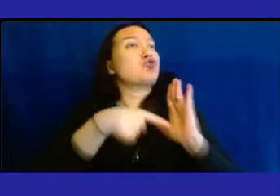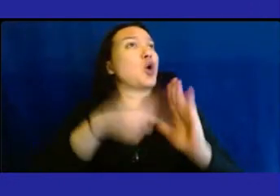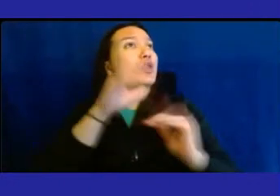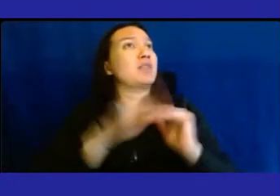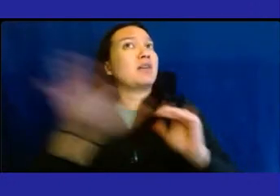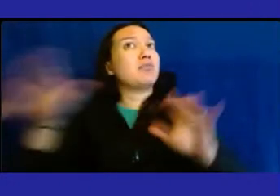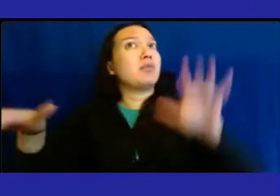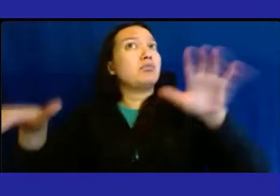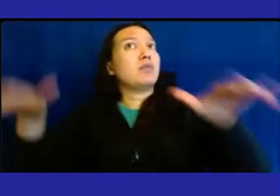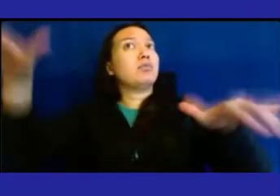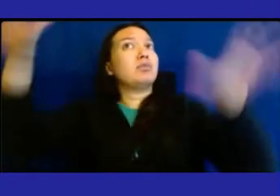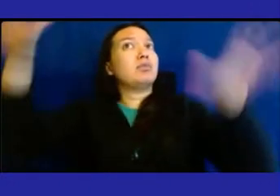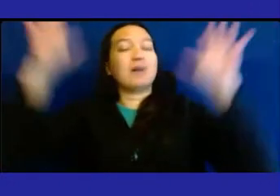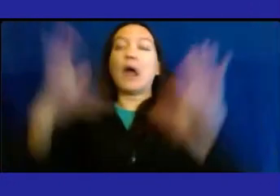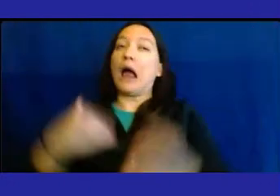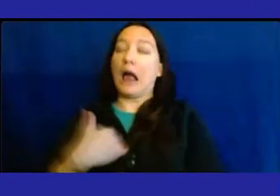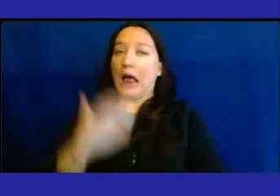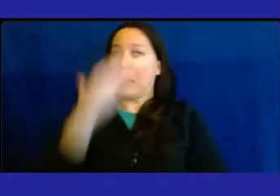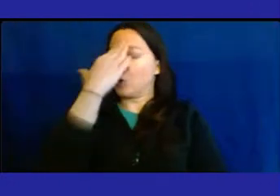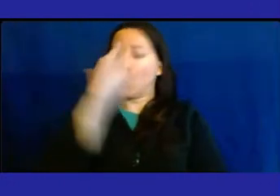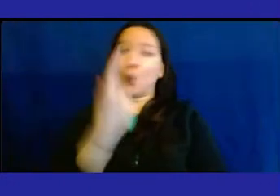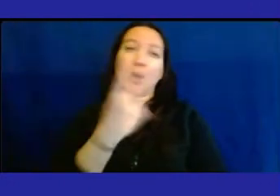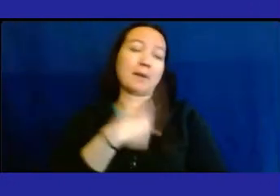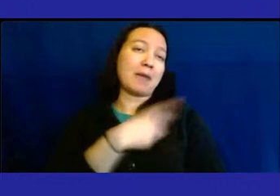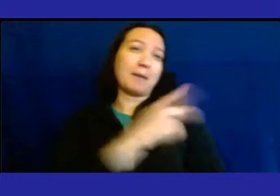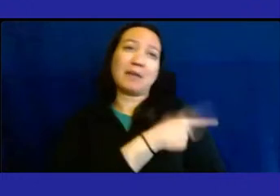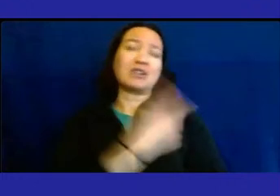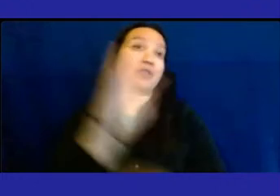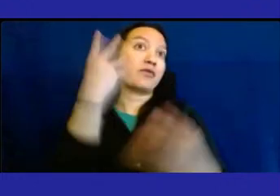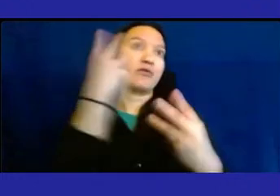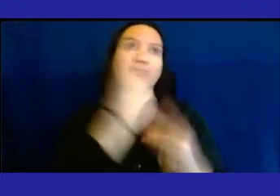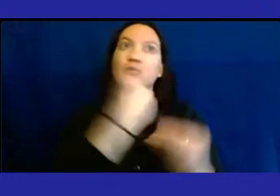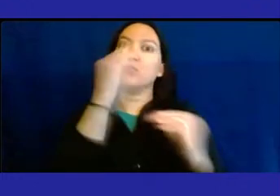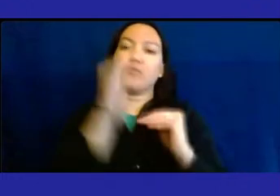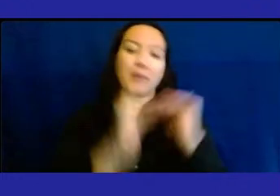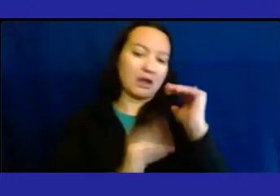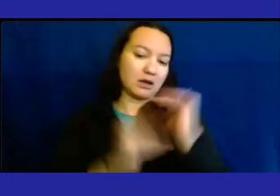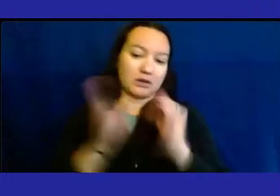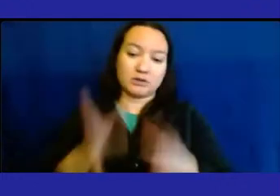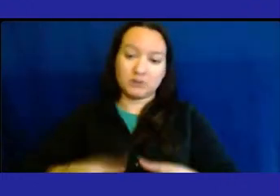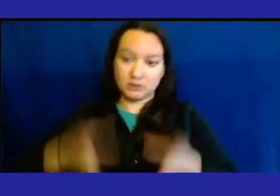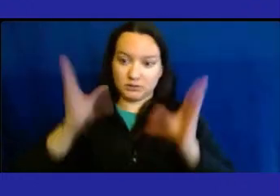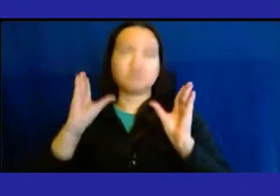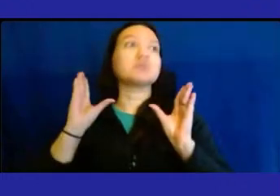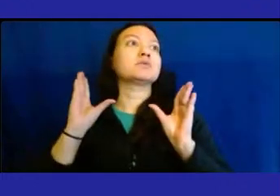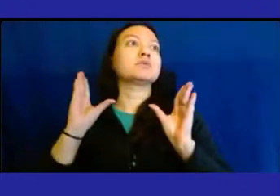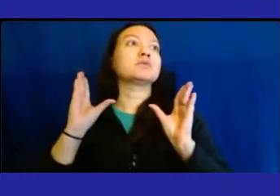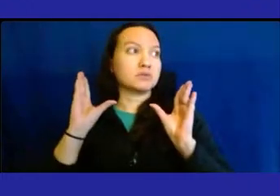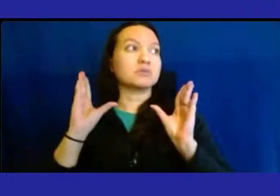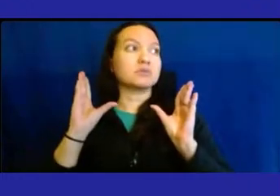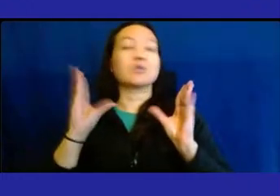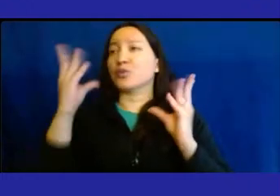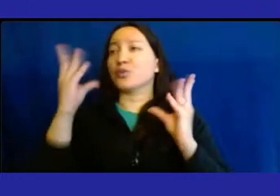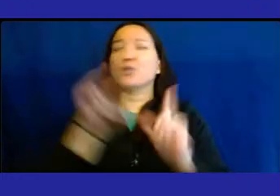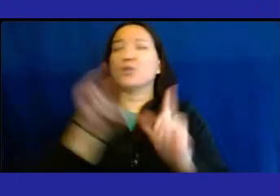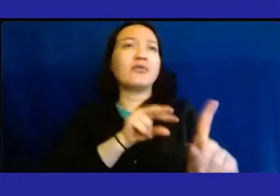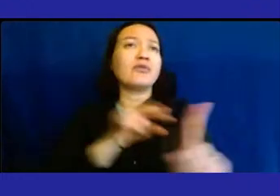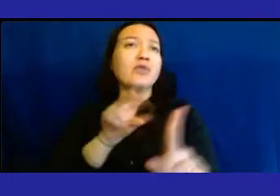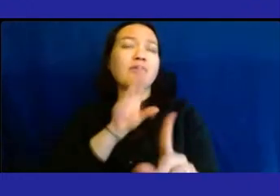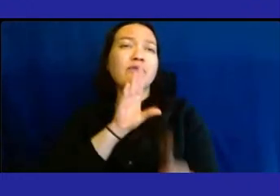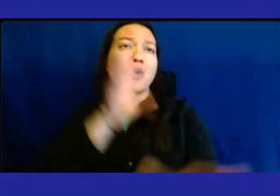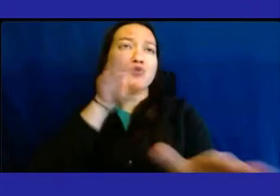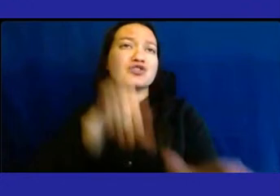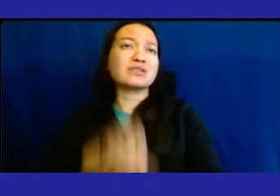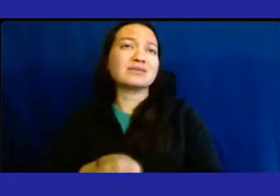popping up. No, I know one of my patients has got a beautiful building. Look at the beautiful view of the ocean, really